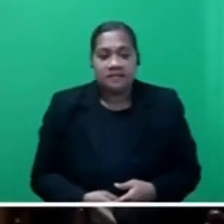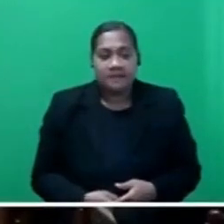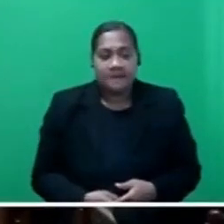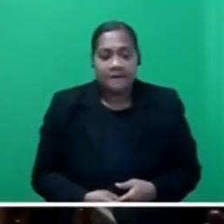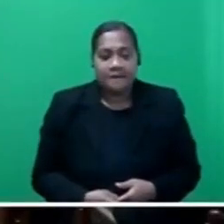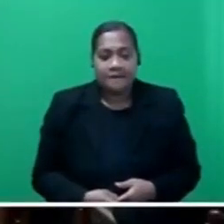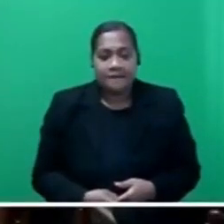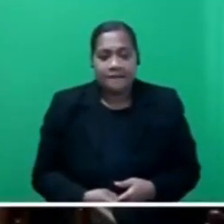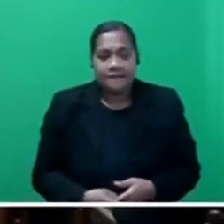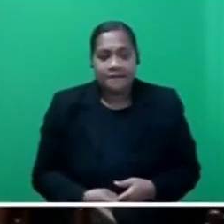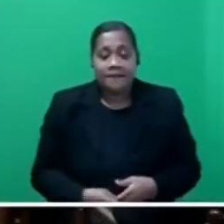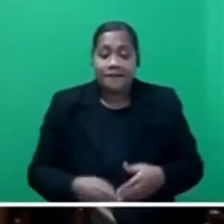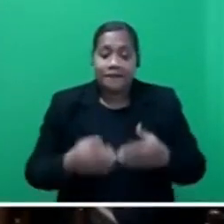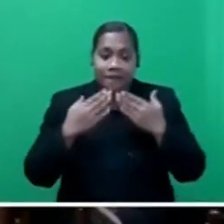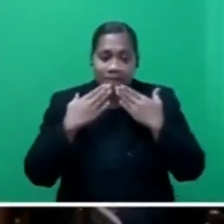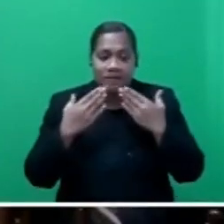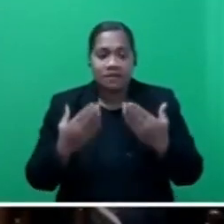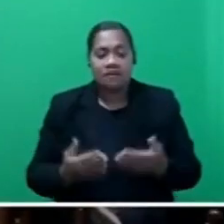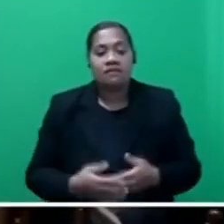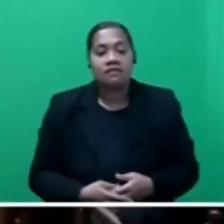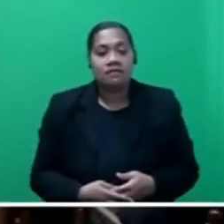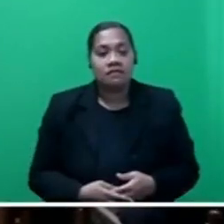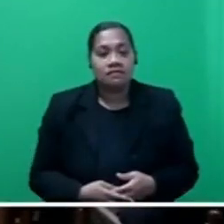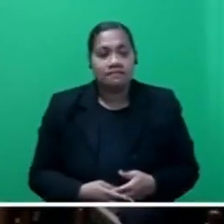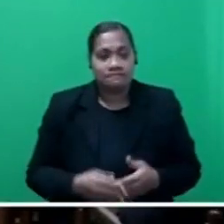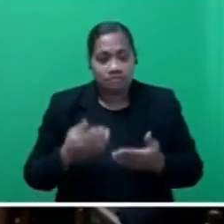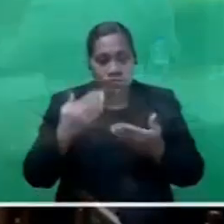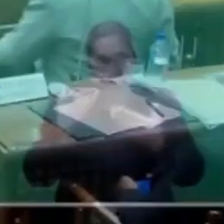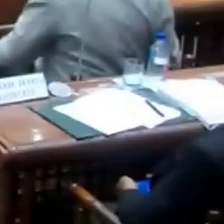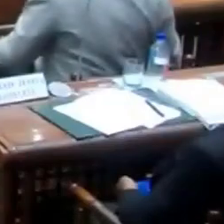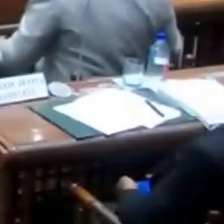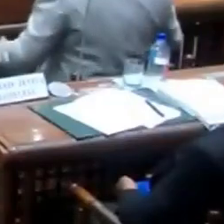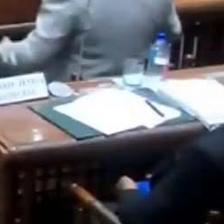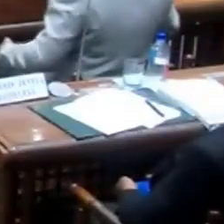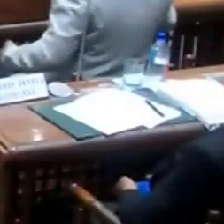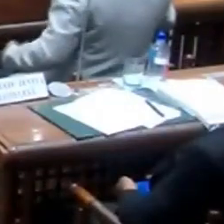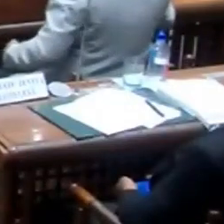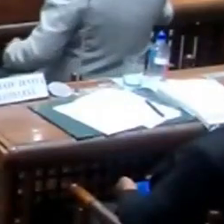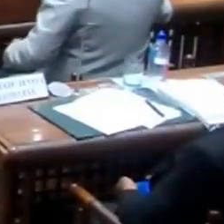Thank thank the Honorable Mr. President Rondro for his contribution to the debate.